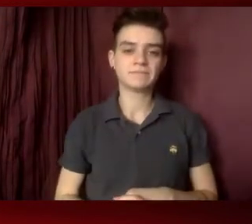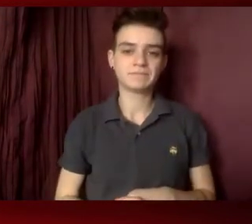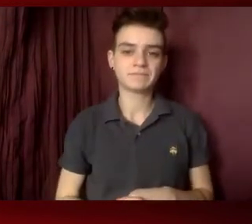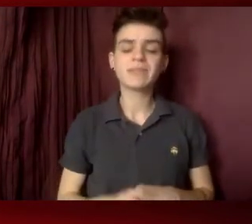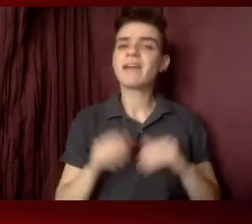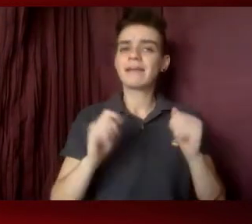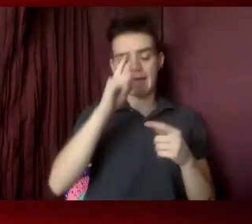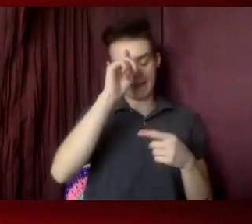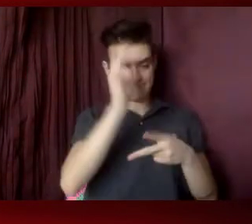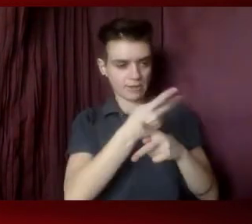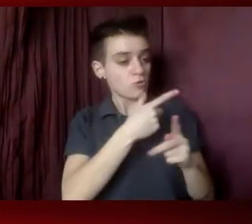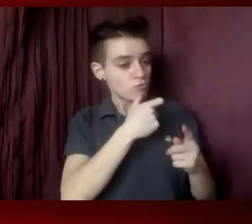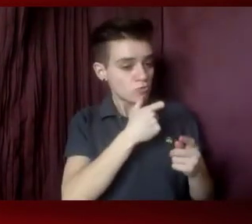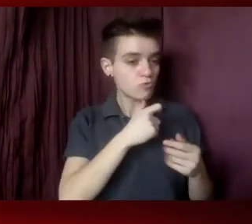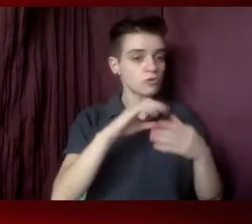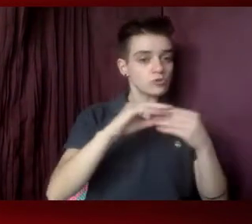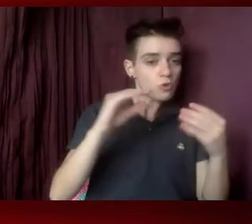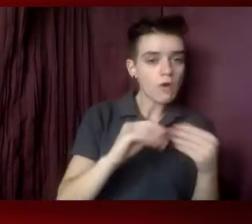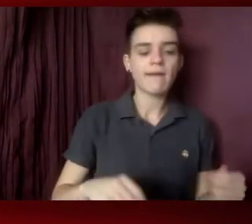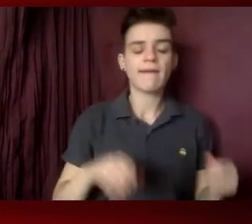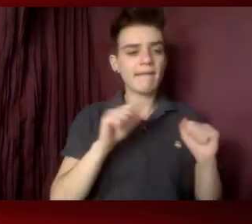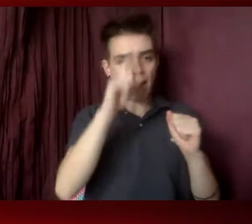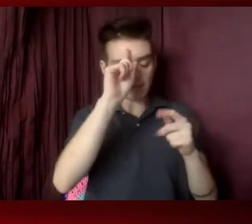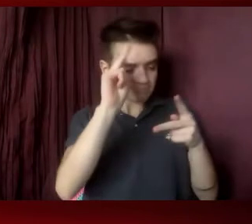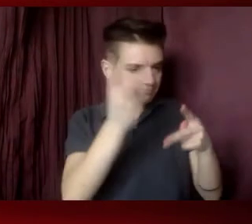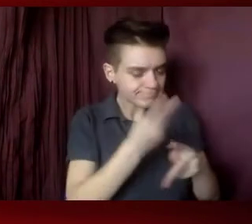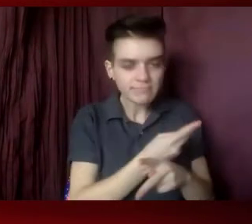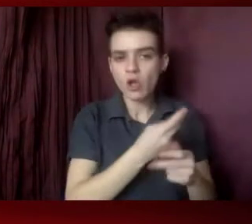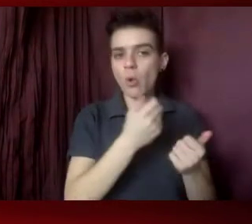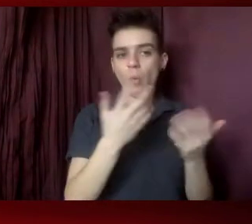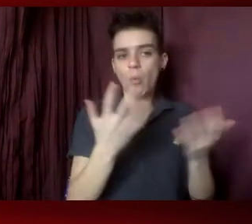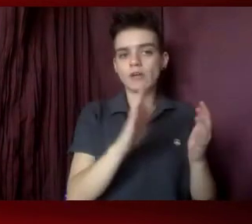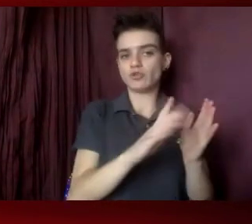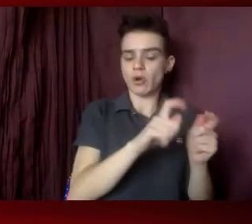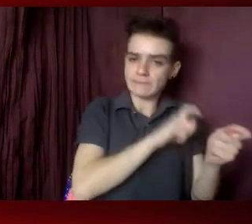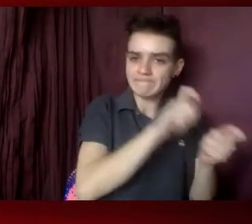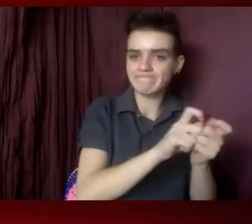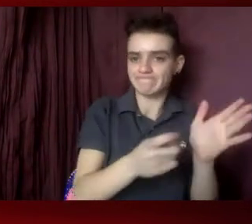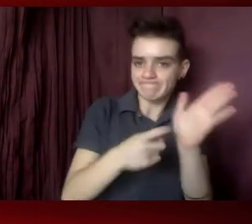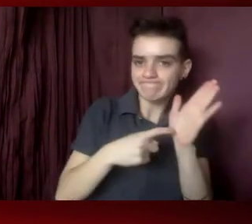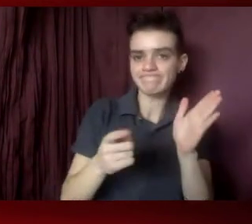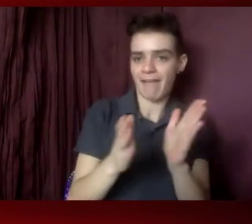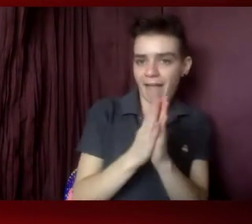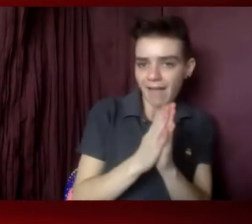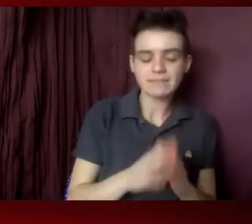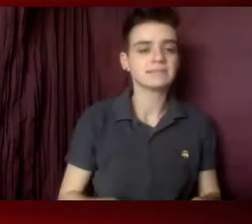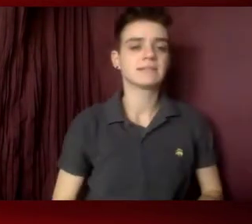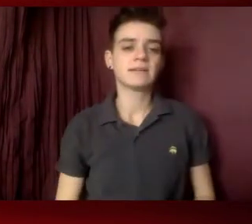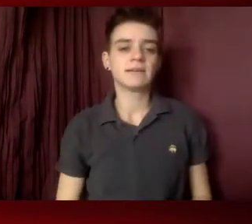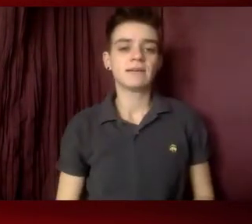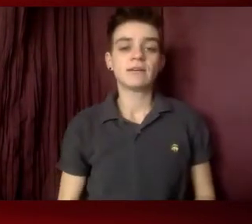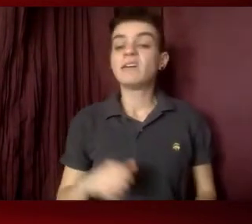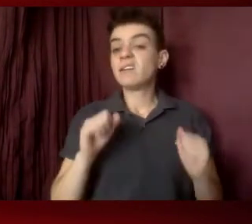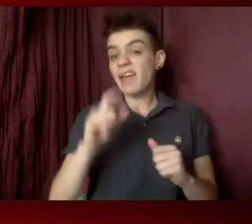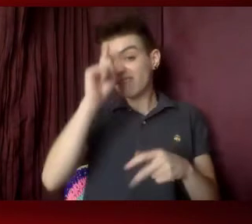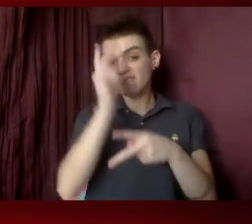story? What particular ask are you going to ask for in relation to the different policies that we're all advocating on? What order will you